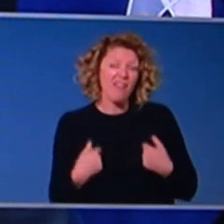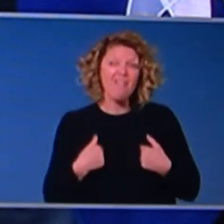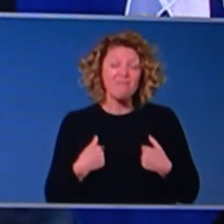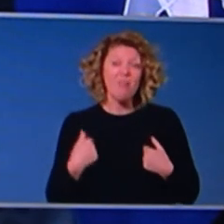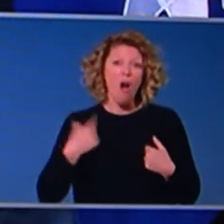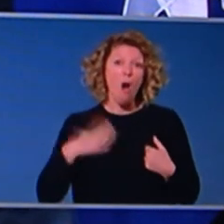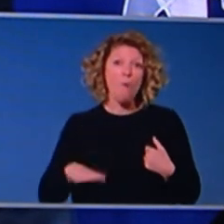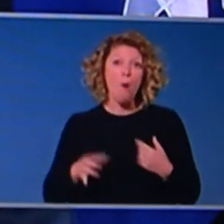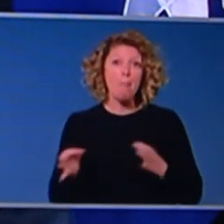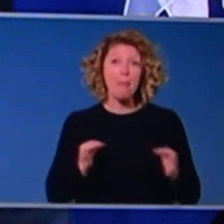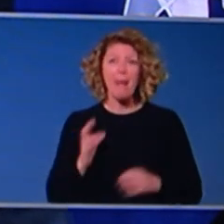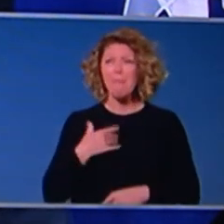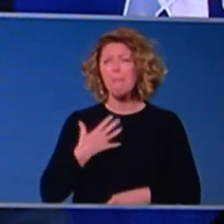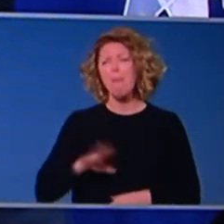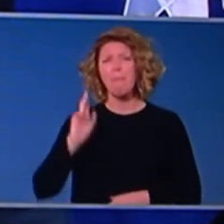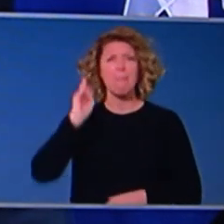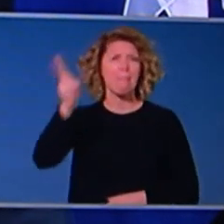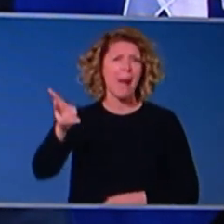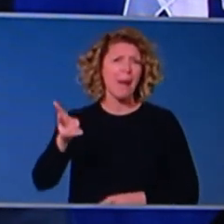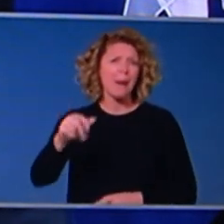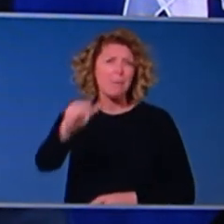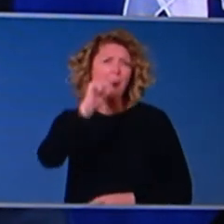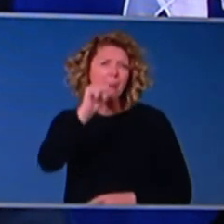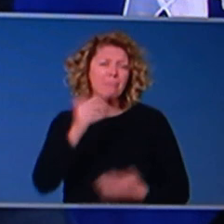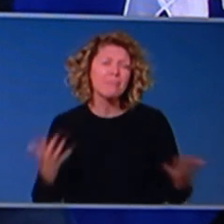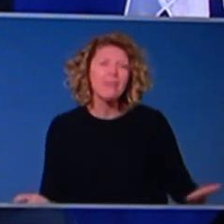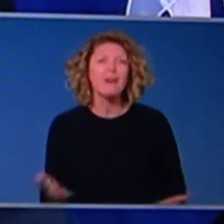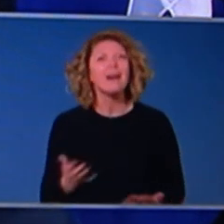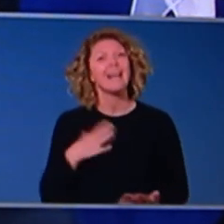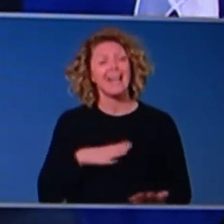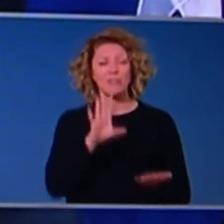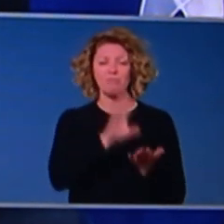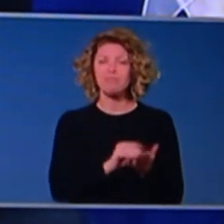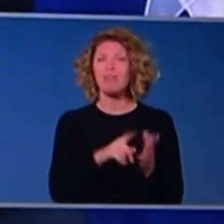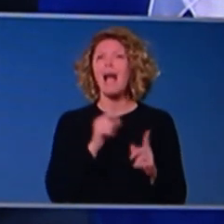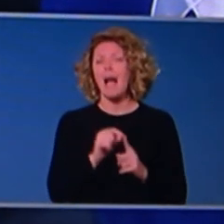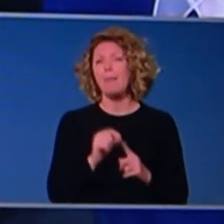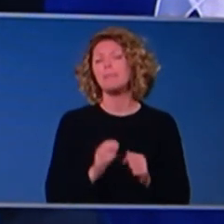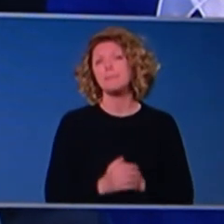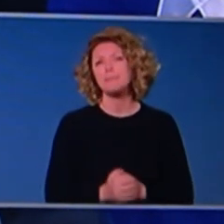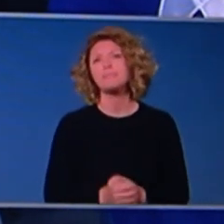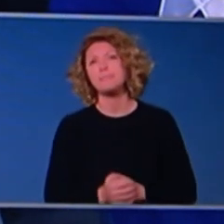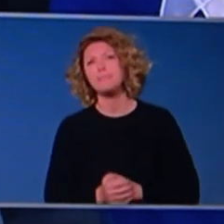in a pub, well, that is, that is a prerequisite to even getting to that conversation. Uh, so